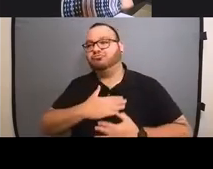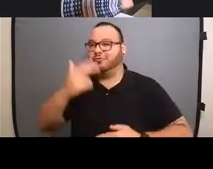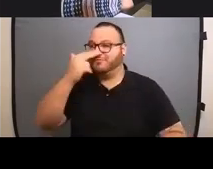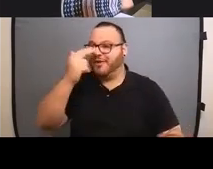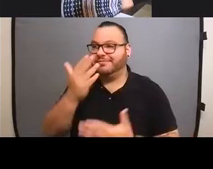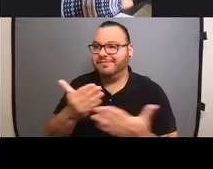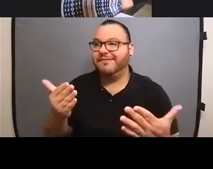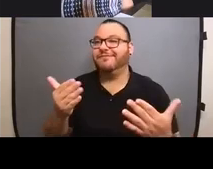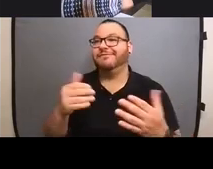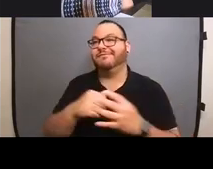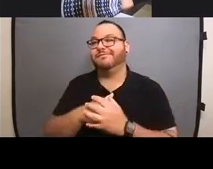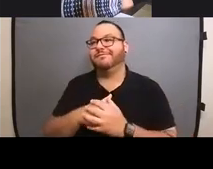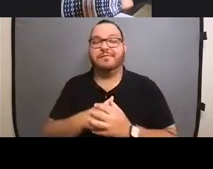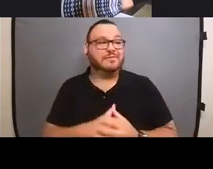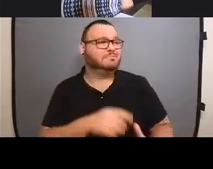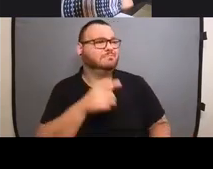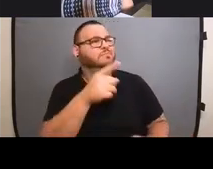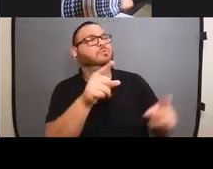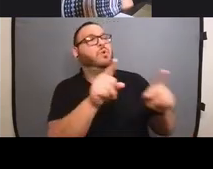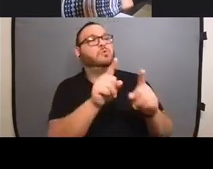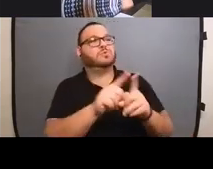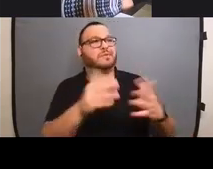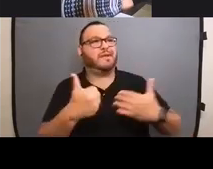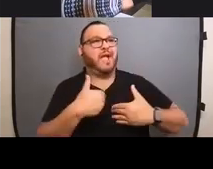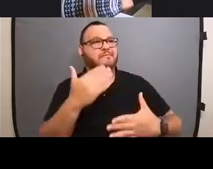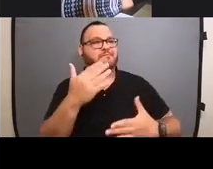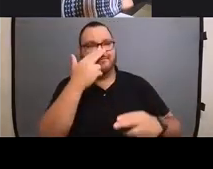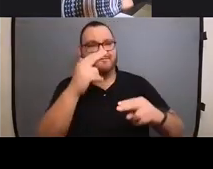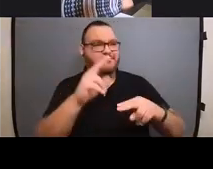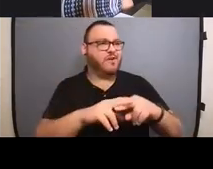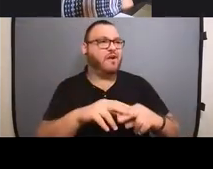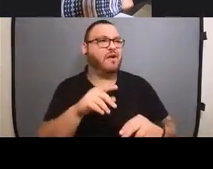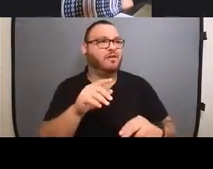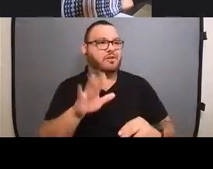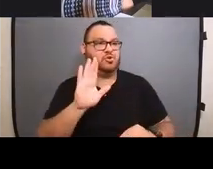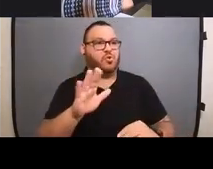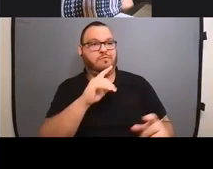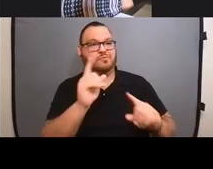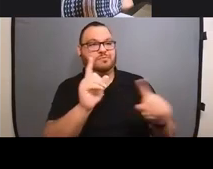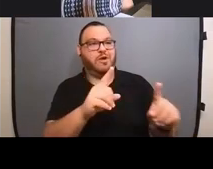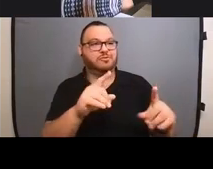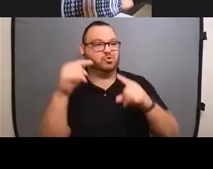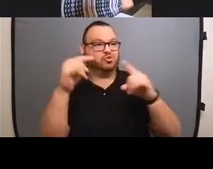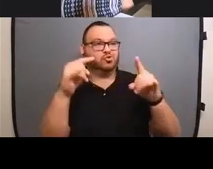And just, um, you, you also have some fun in your responses to trolls.